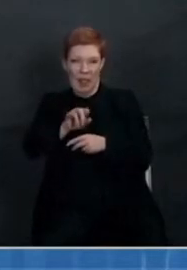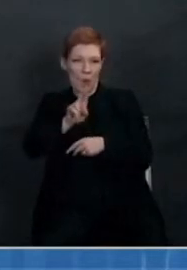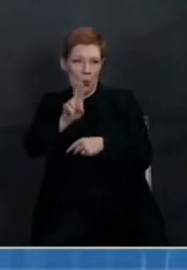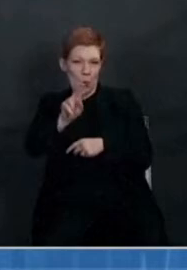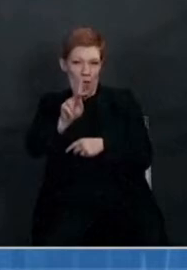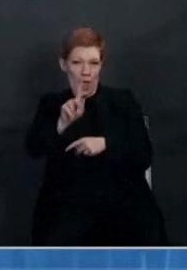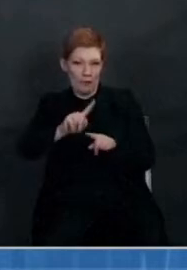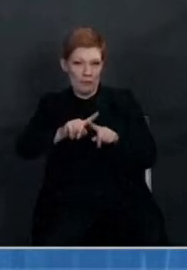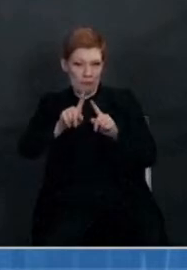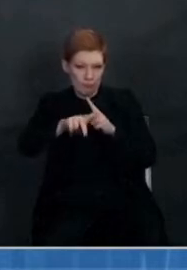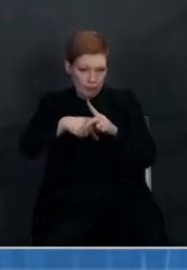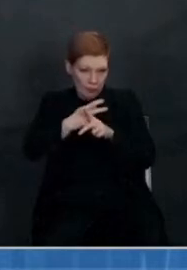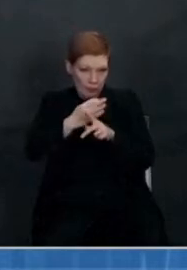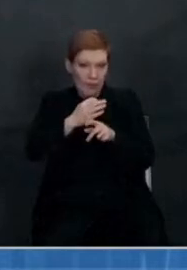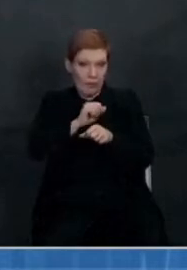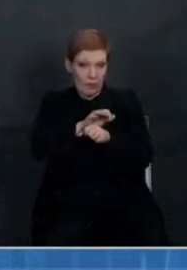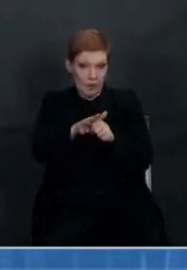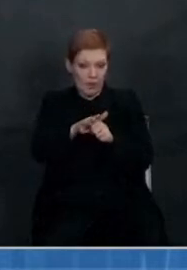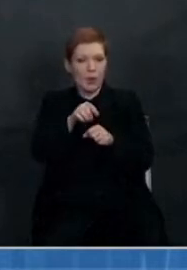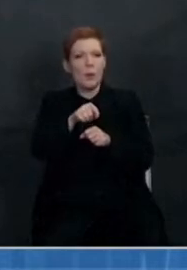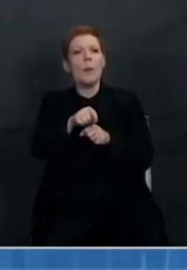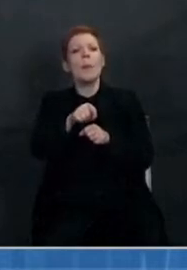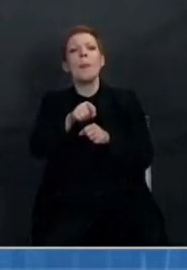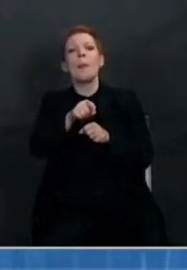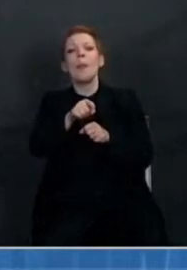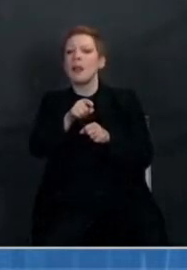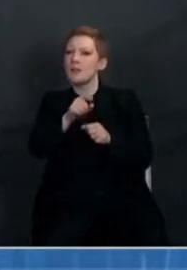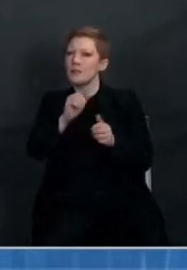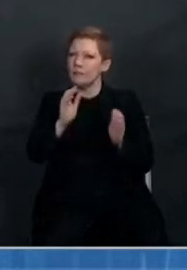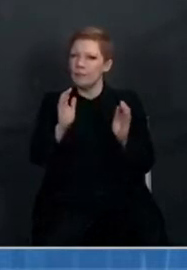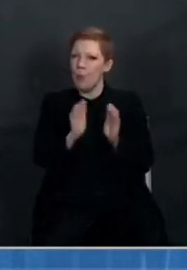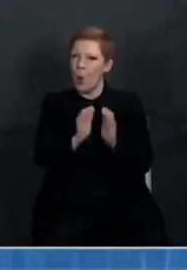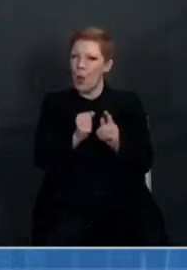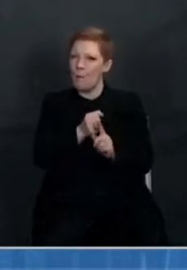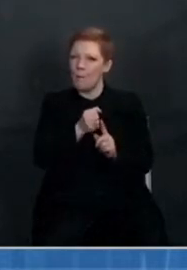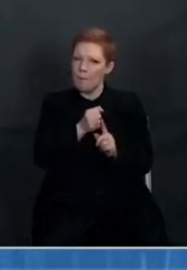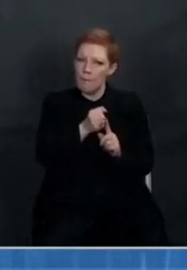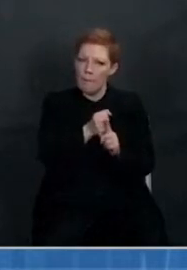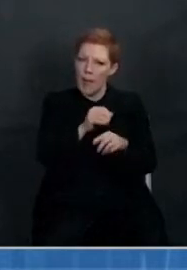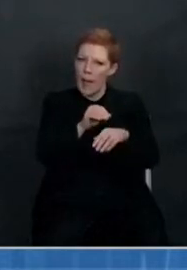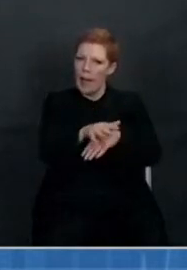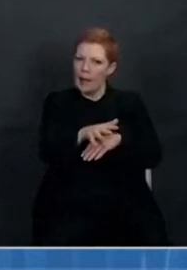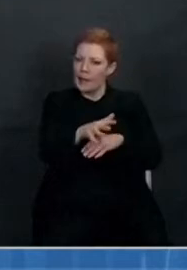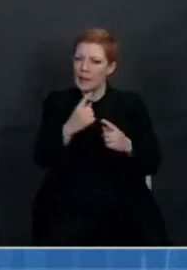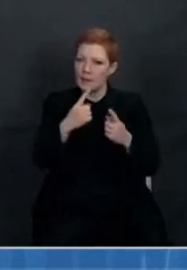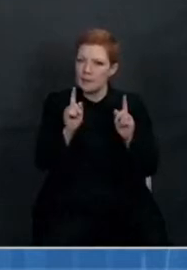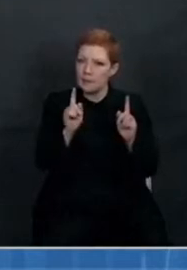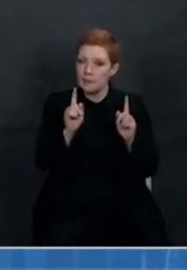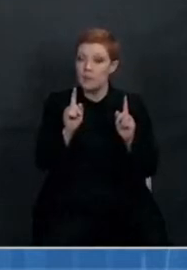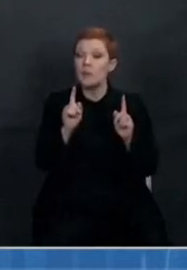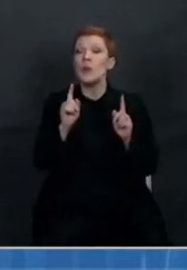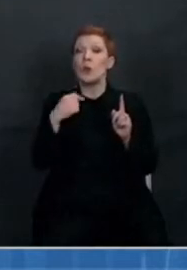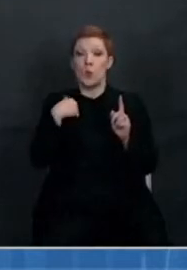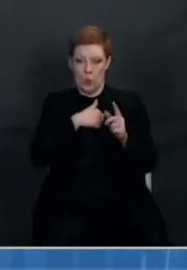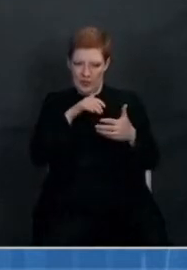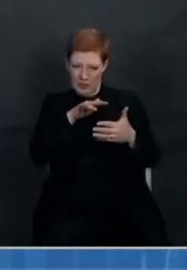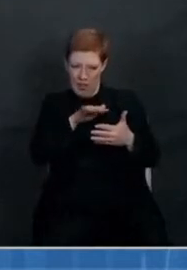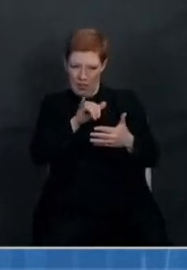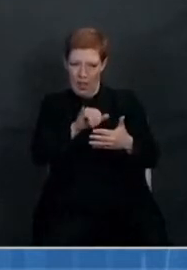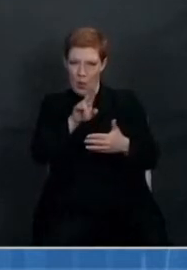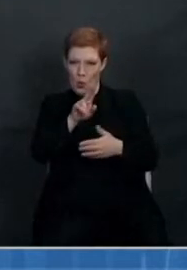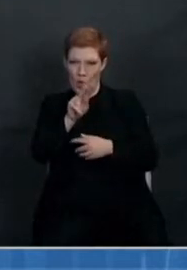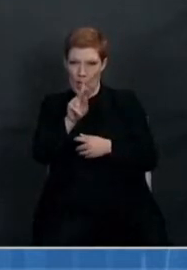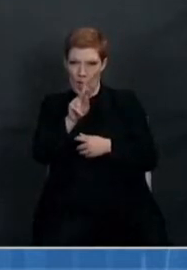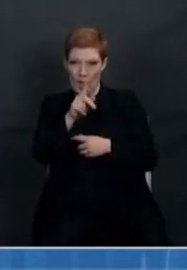was very little impact on that. And actually, that was shown by the Novavax study, which was done in the UK when they had a